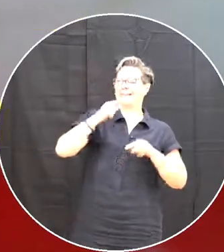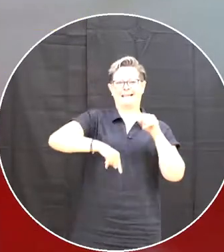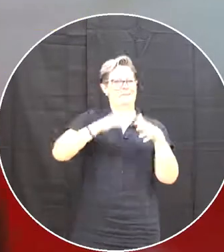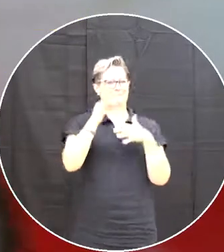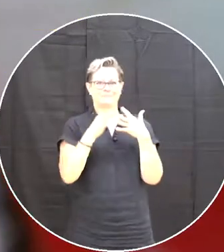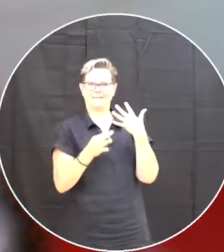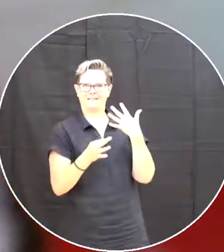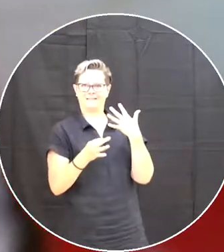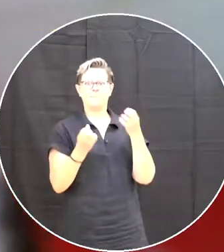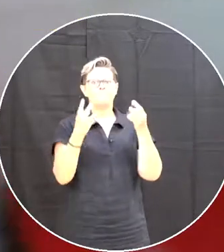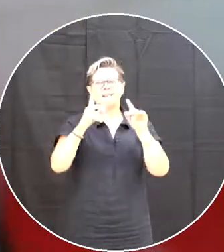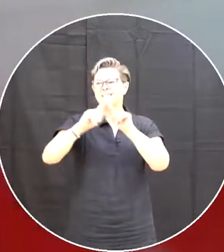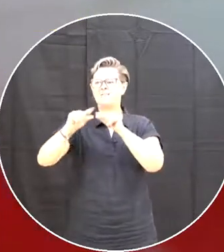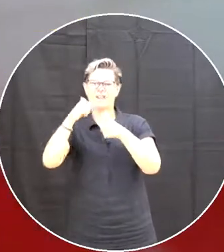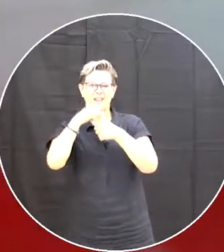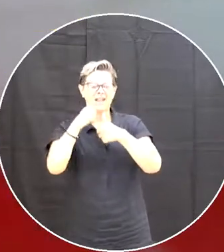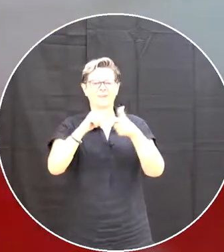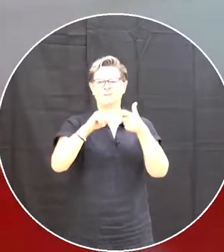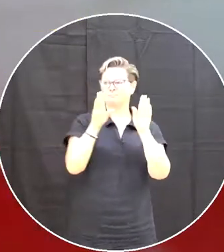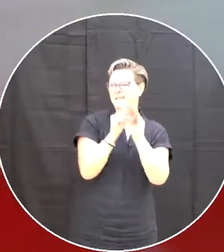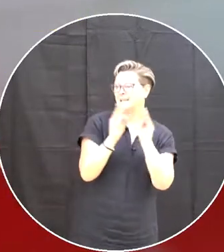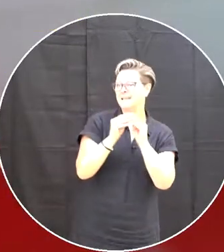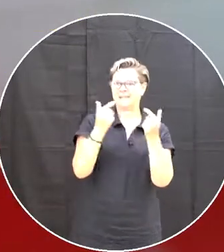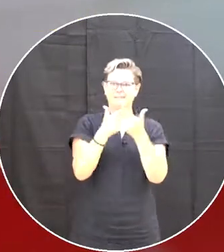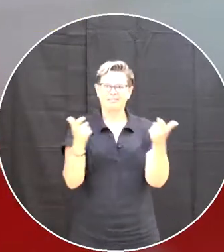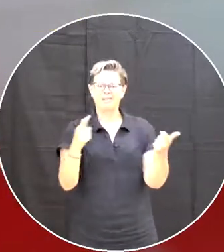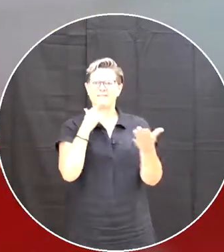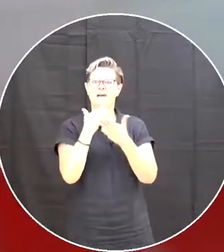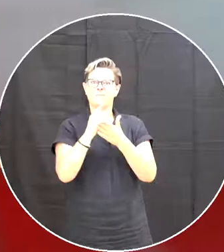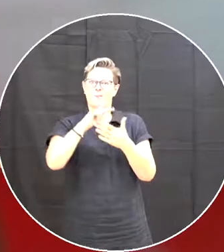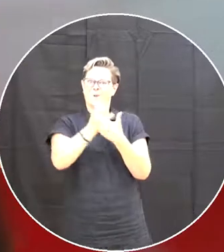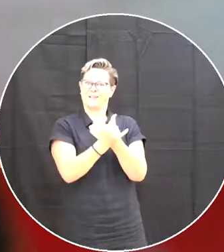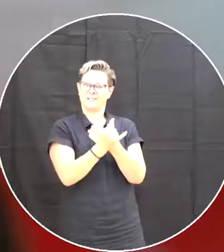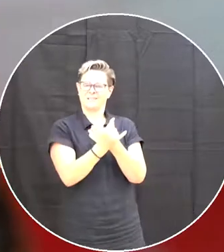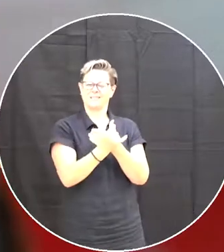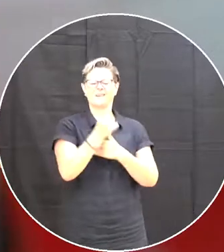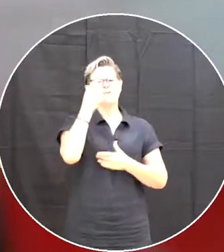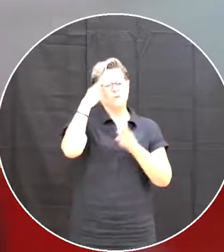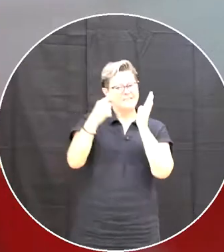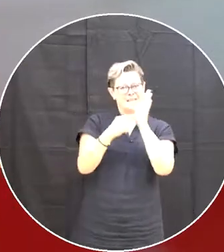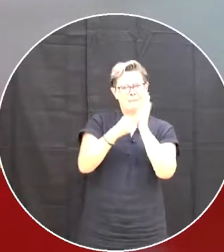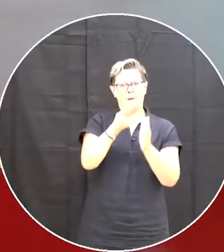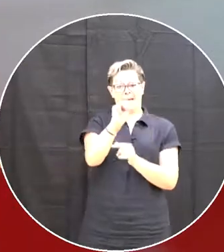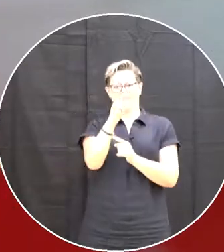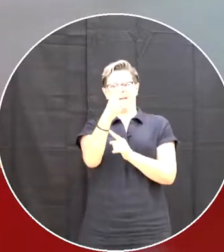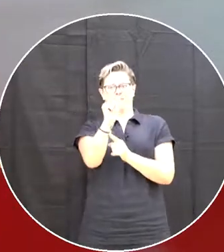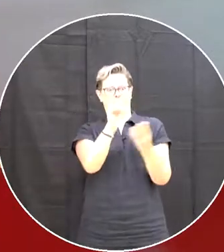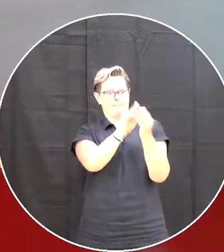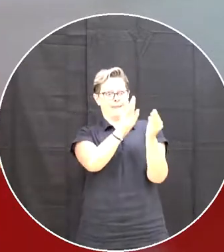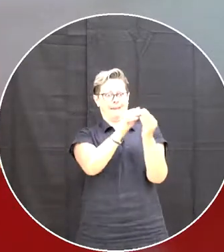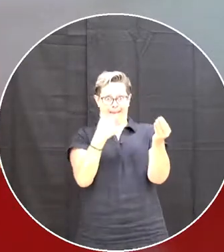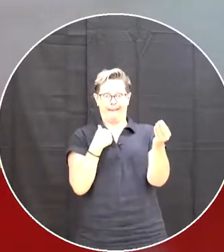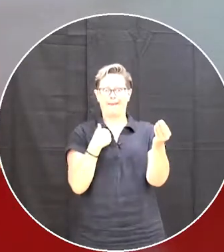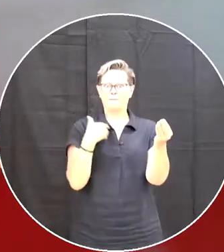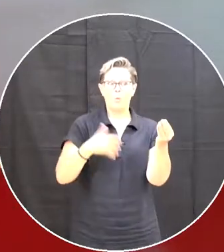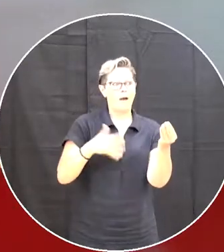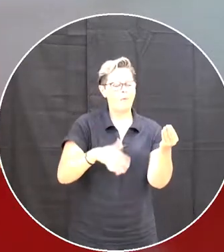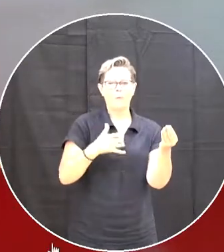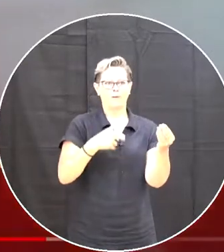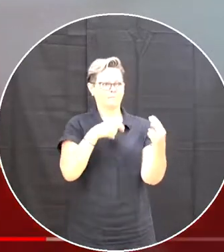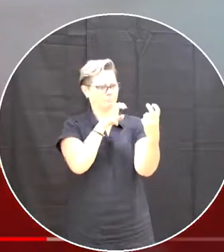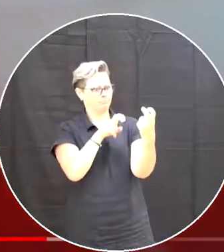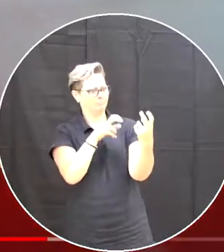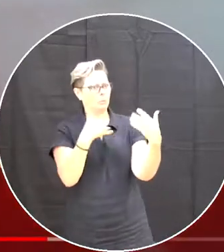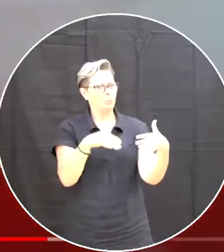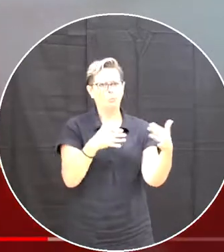even had meetings talking about our projects For example, we had a meeting with our MHA I am really happy with how much